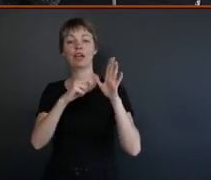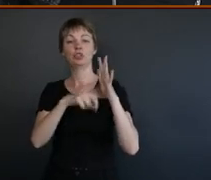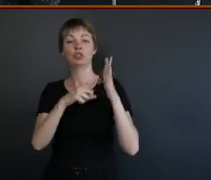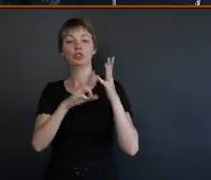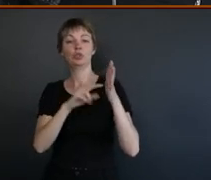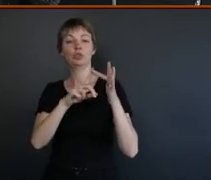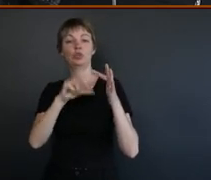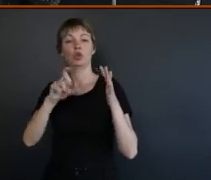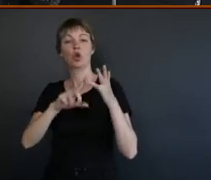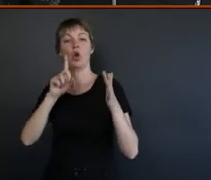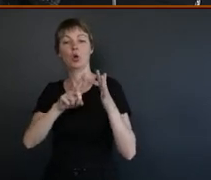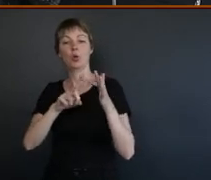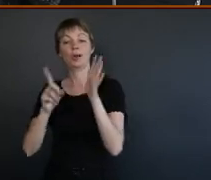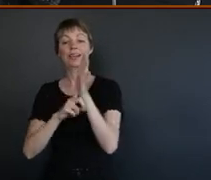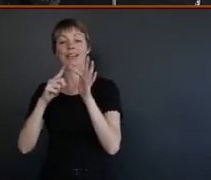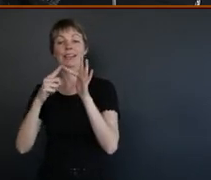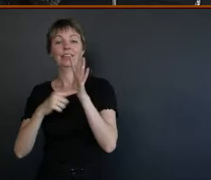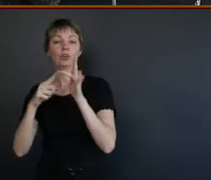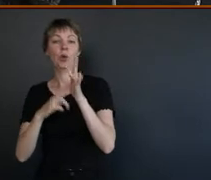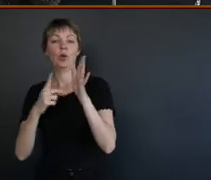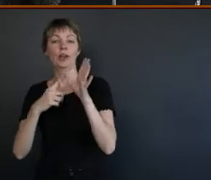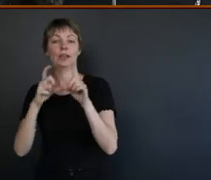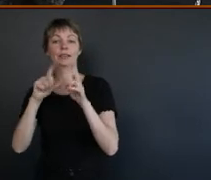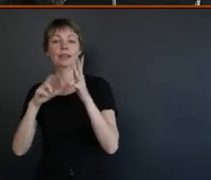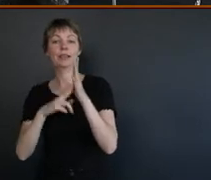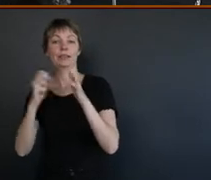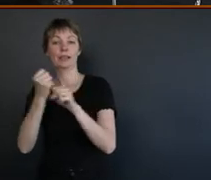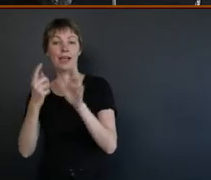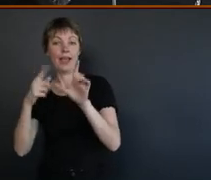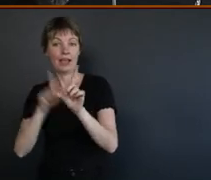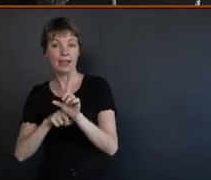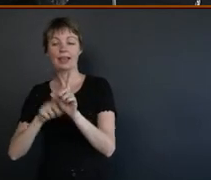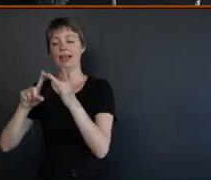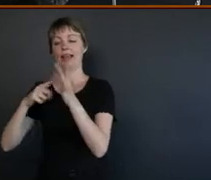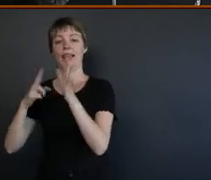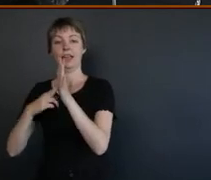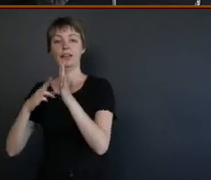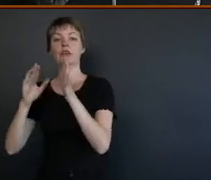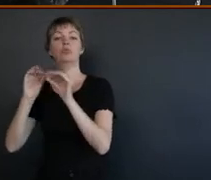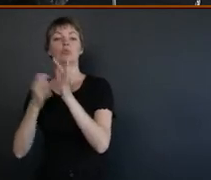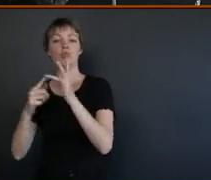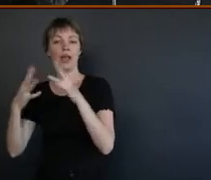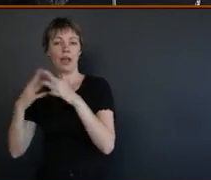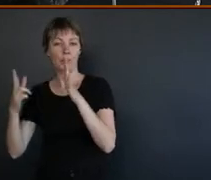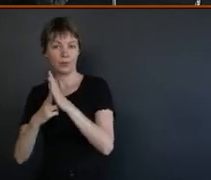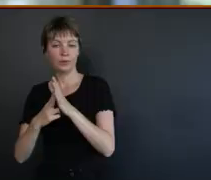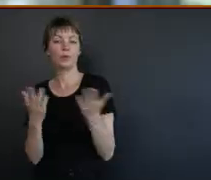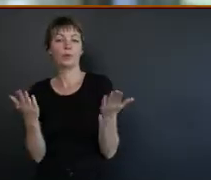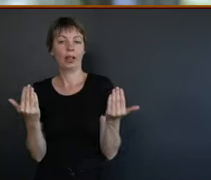Leitona Dungay and we also have Ian Brown. So, Bajari Gamarua, welcome.